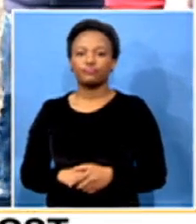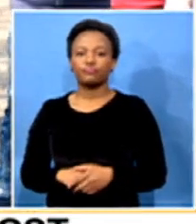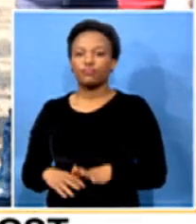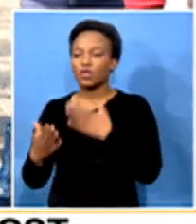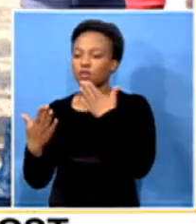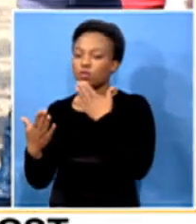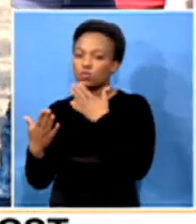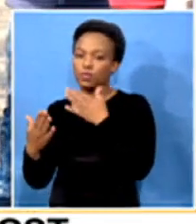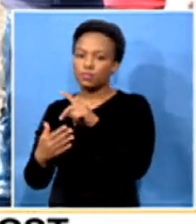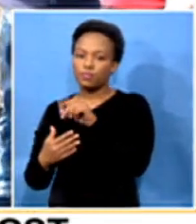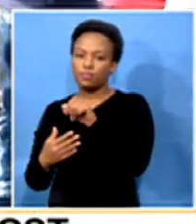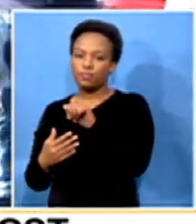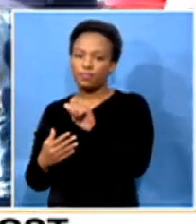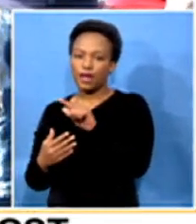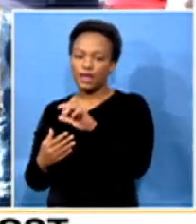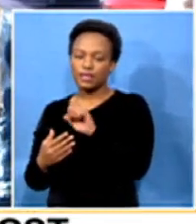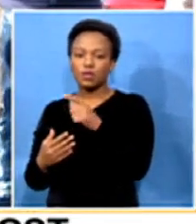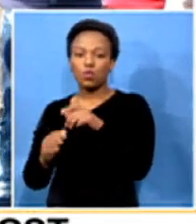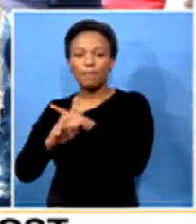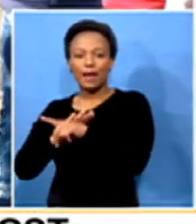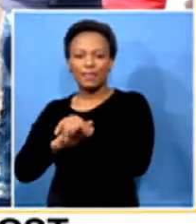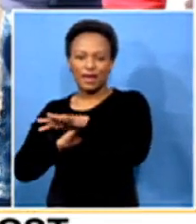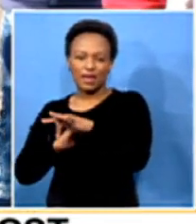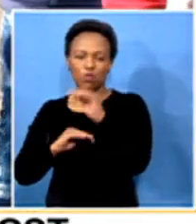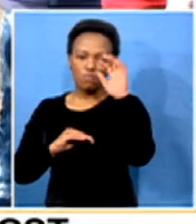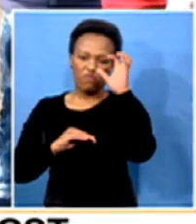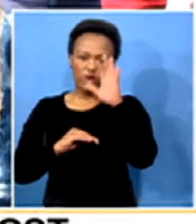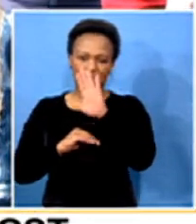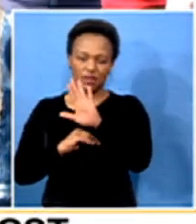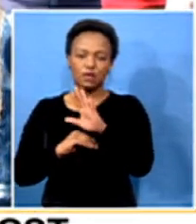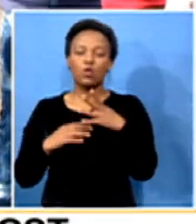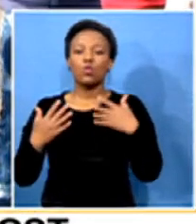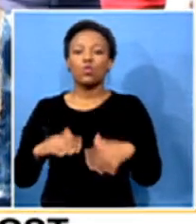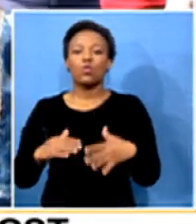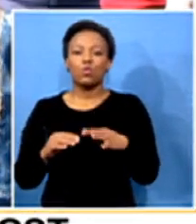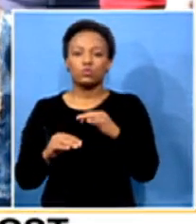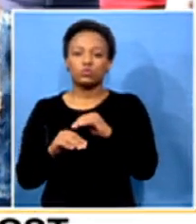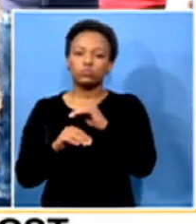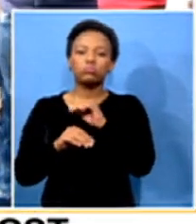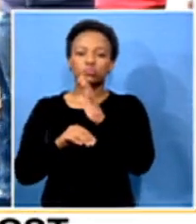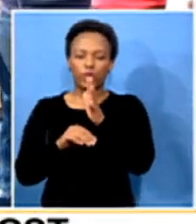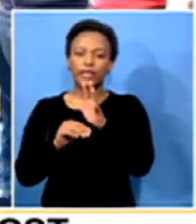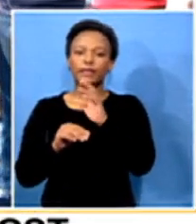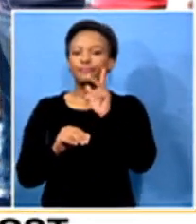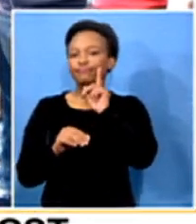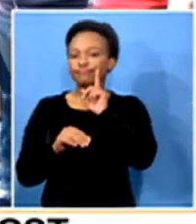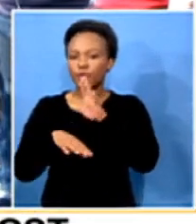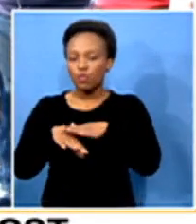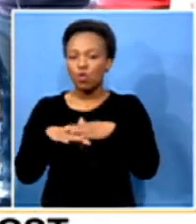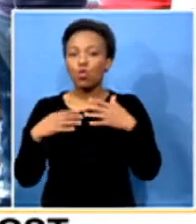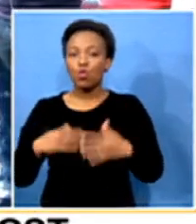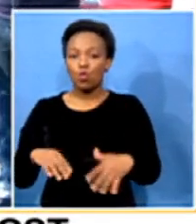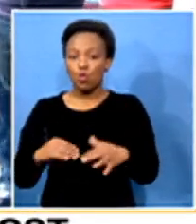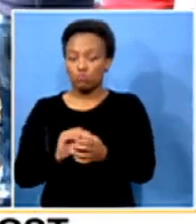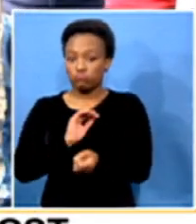much, Pali Samuete, at Fauna Primary there in Bloemfontein. And no doubt keeping an eye on those developments, interesting developments